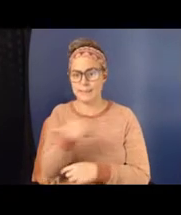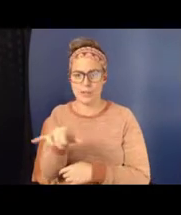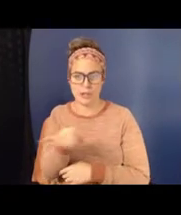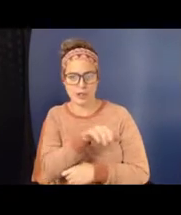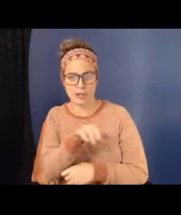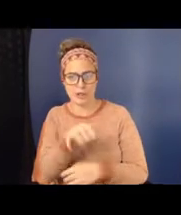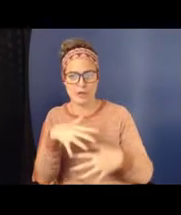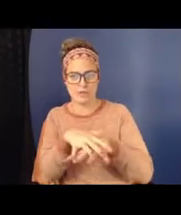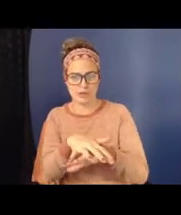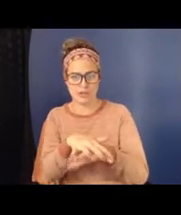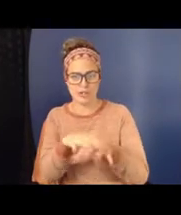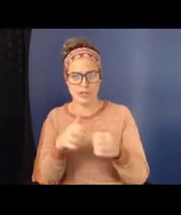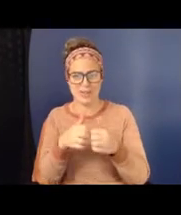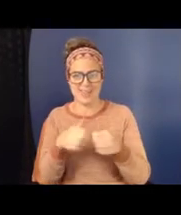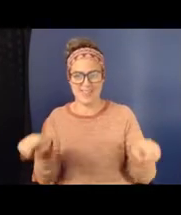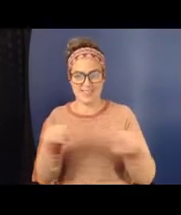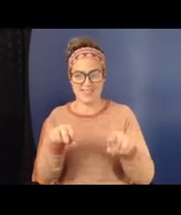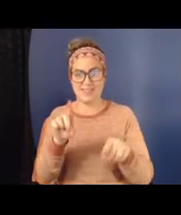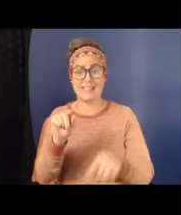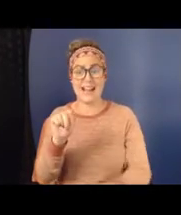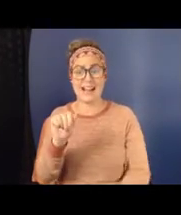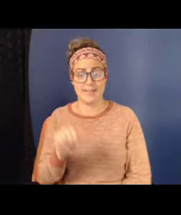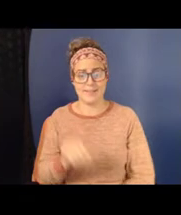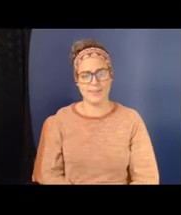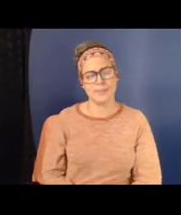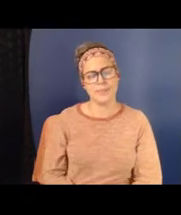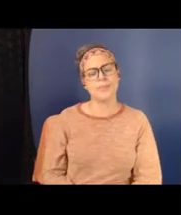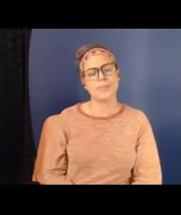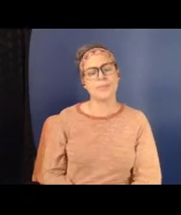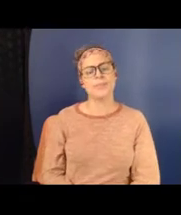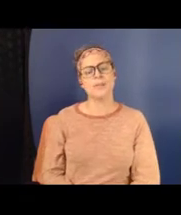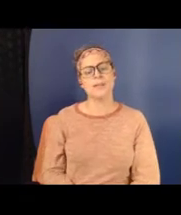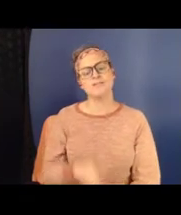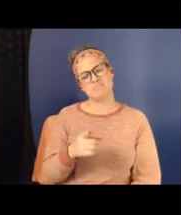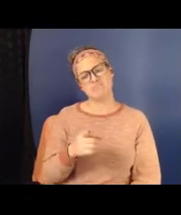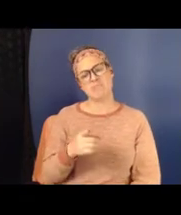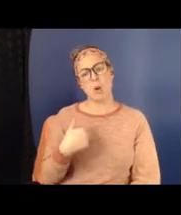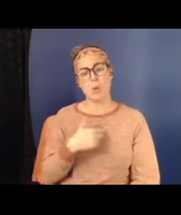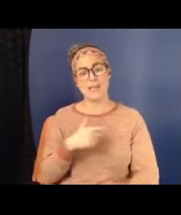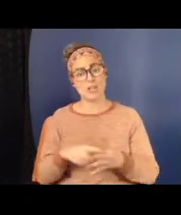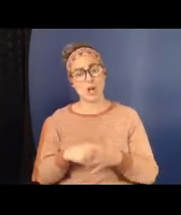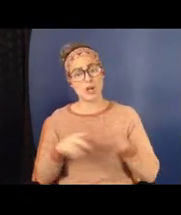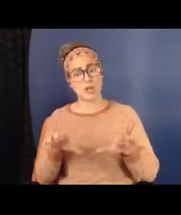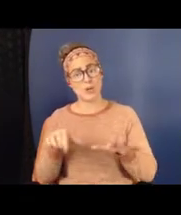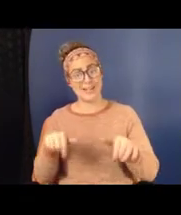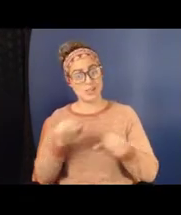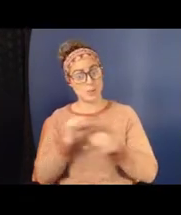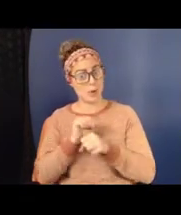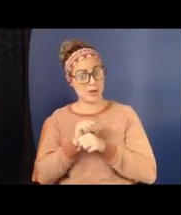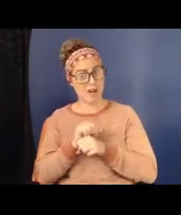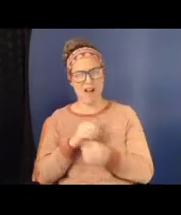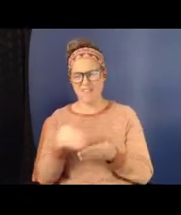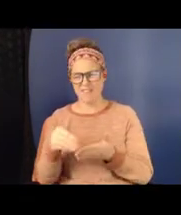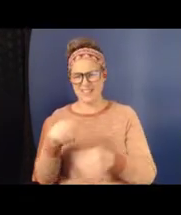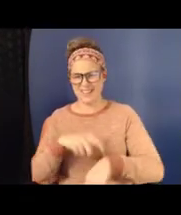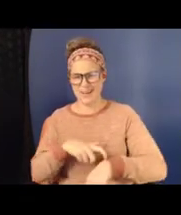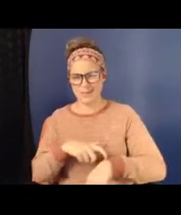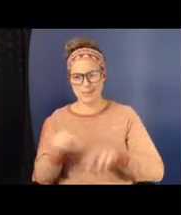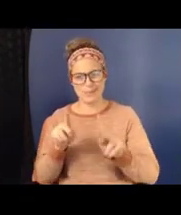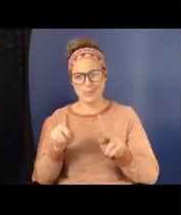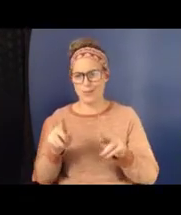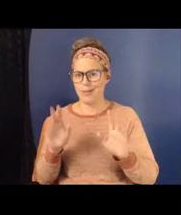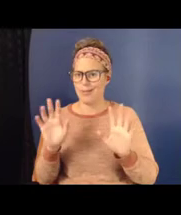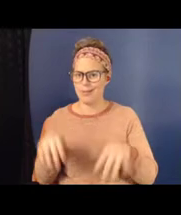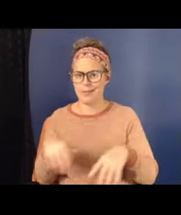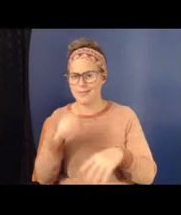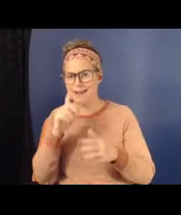Okay. So, just to, just to, because when we started doing this work, oftentimes people, you there's not a lot of researchers